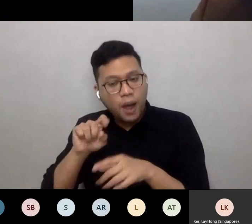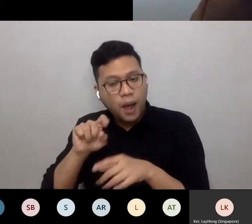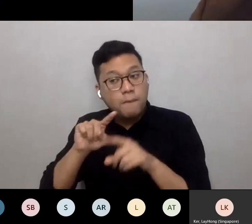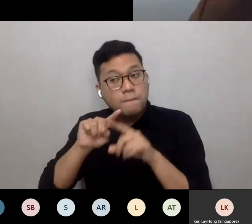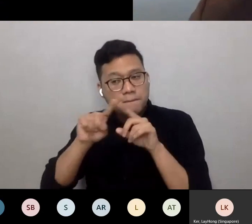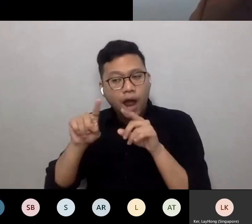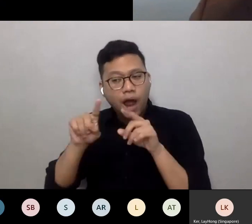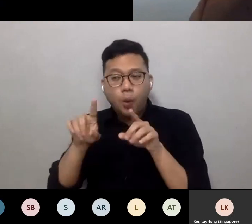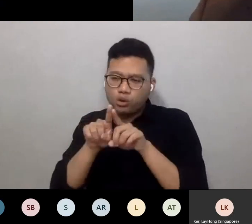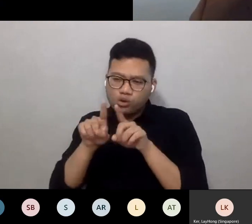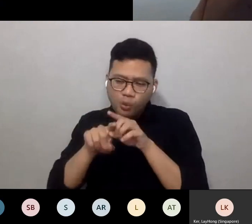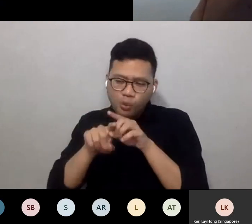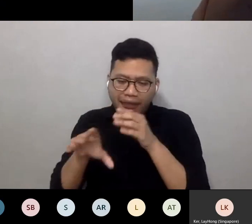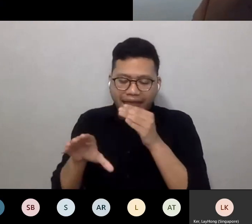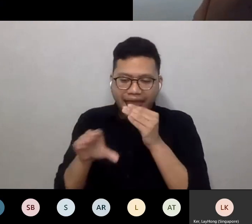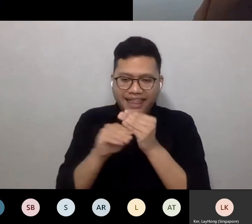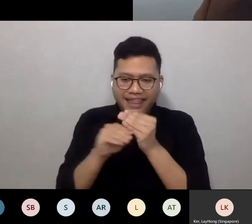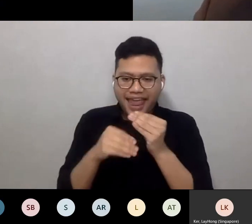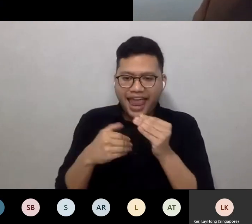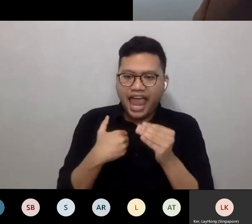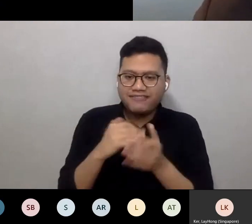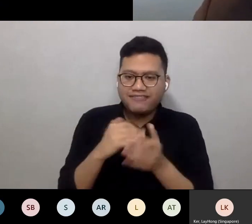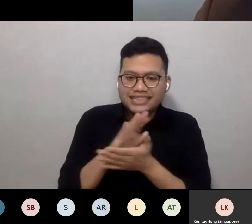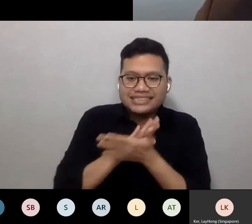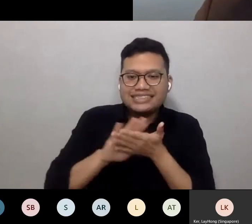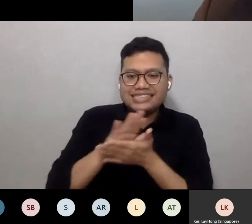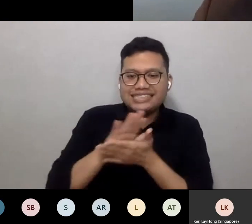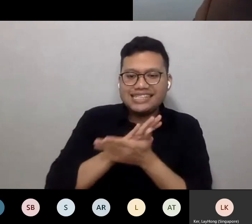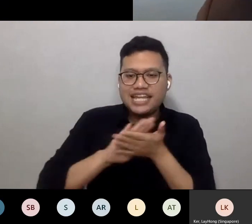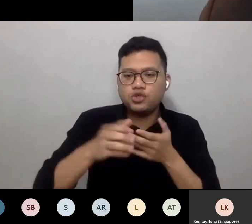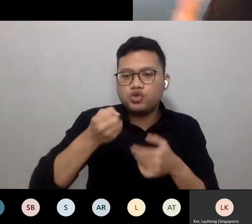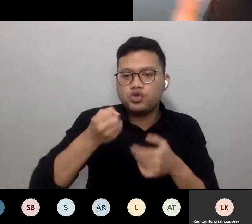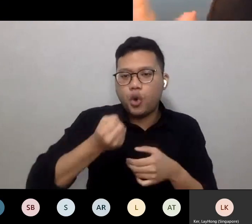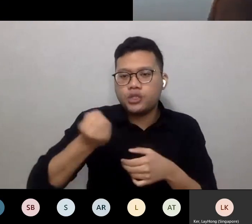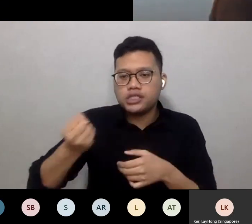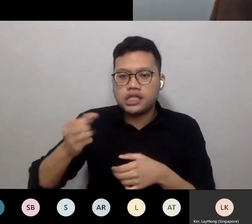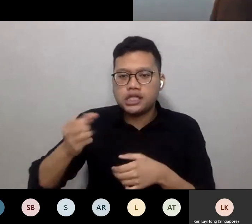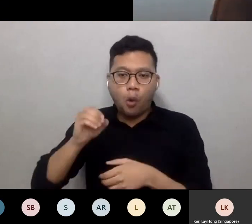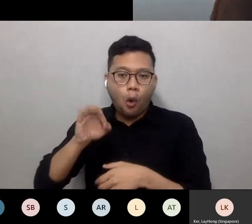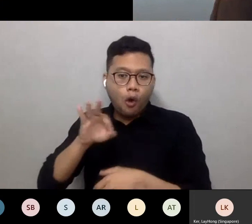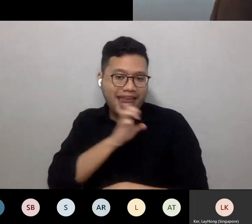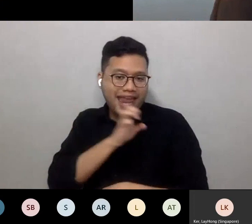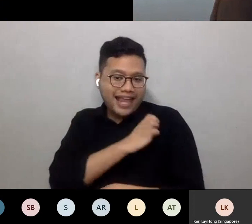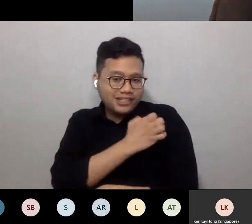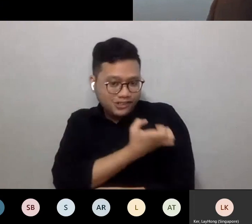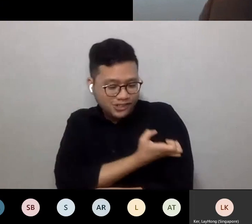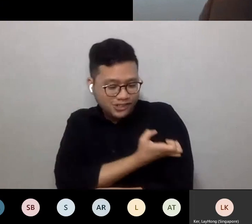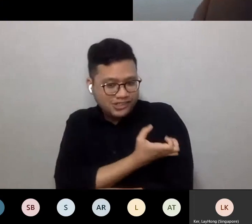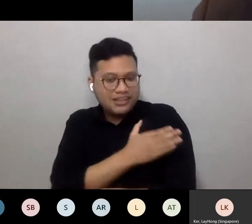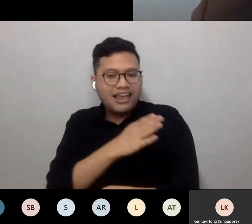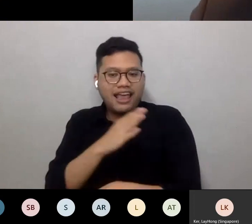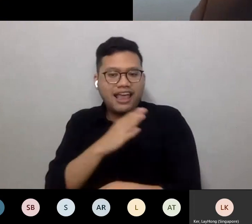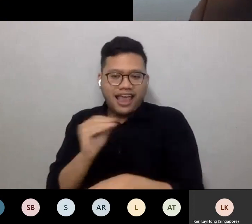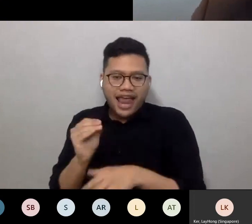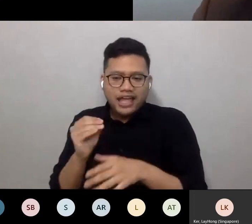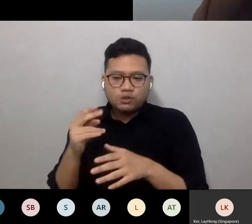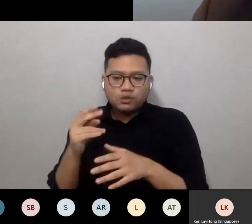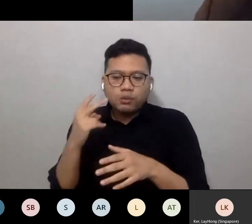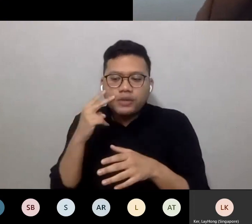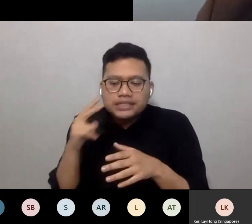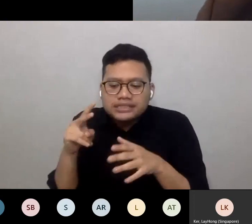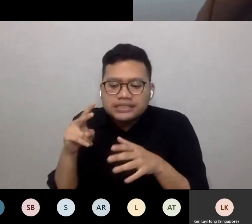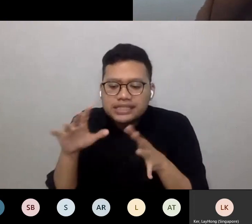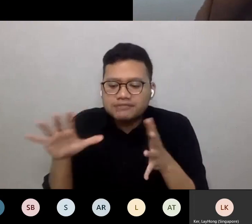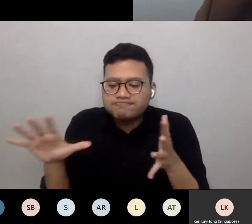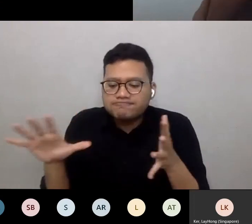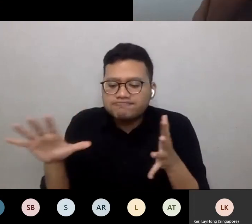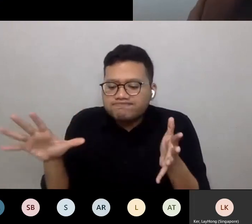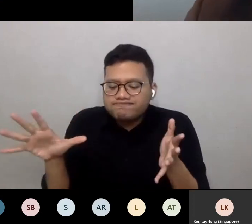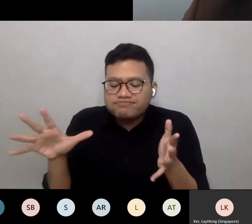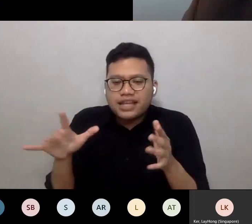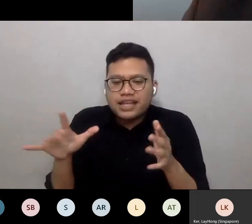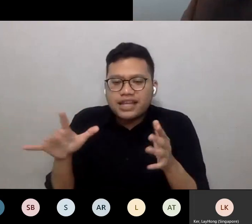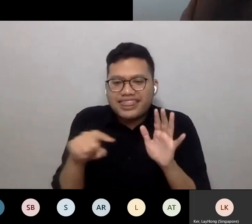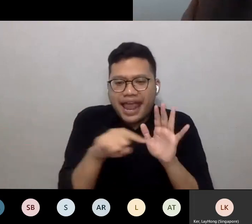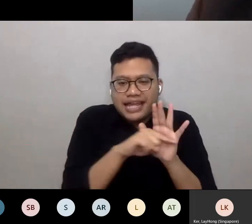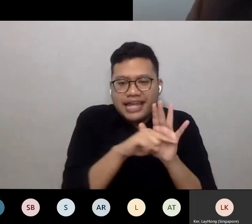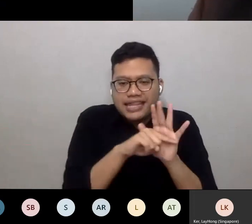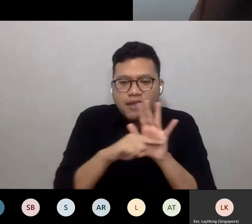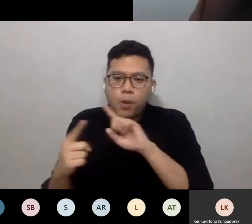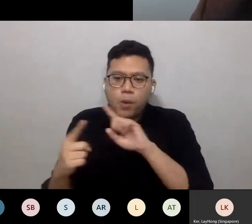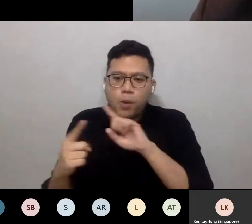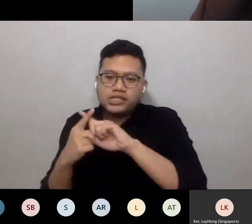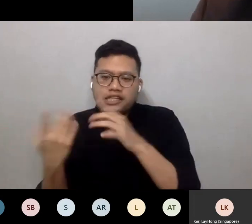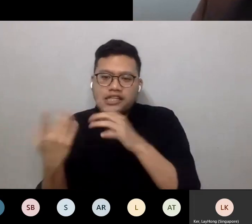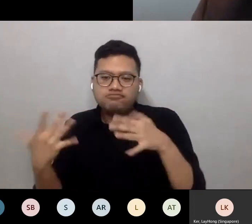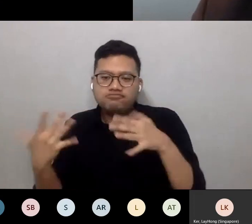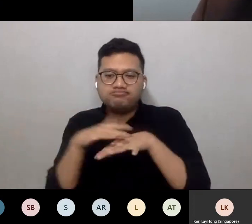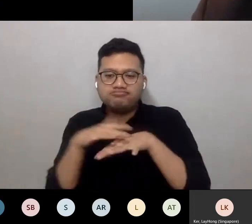and renewable energy sources that can actually help reduce our overall carbon footprints and our reliance on fossil fuels. And when I